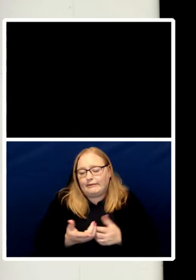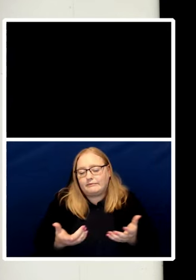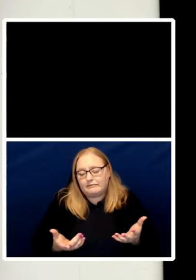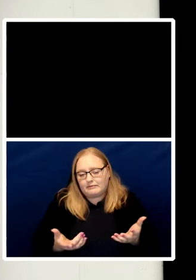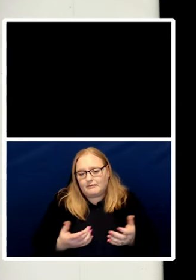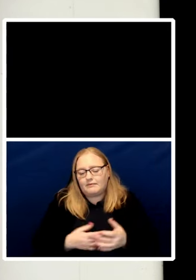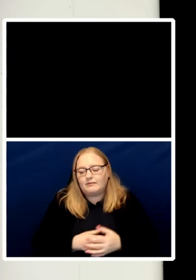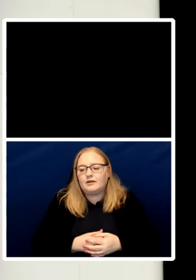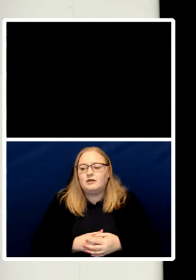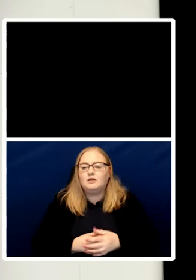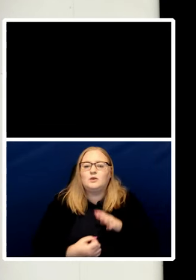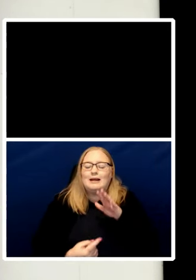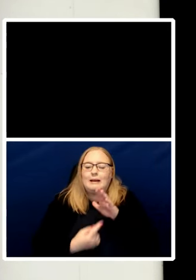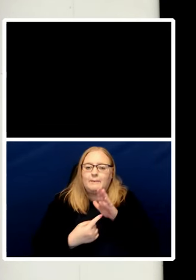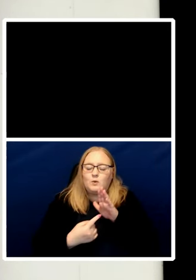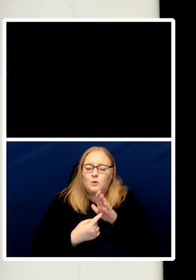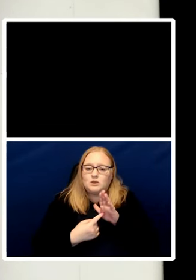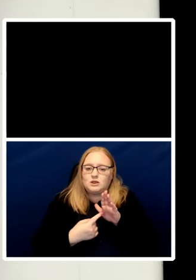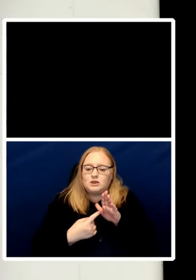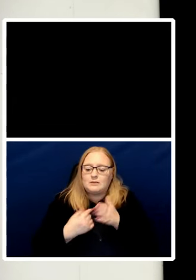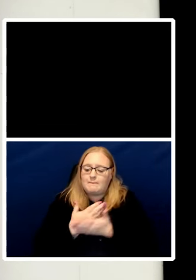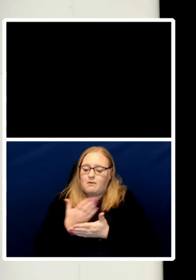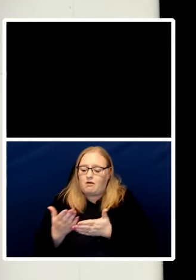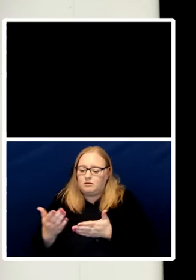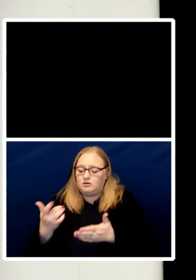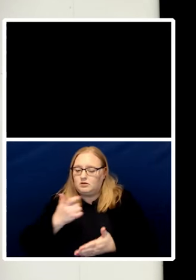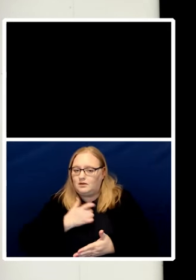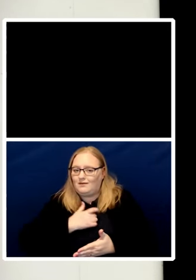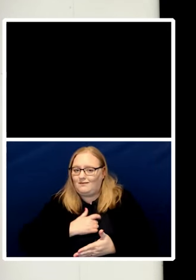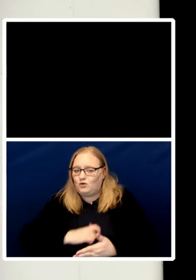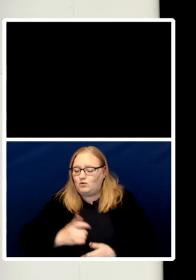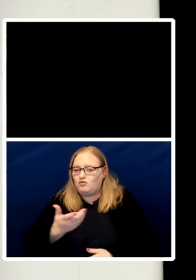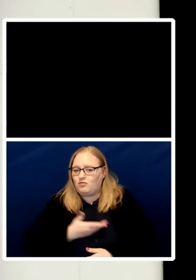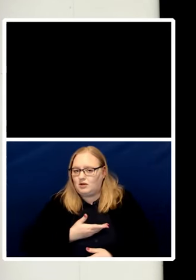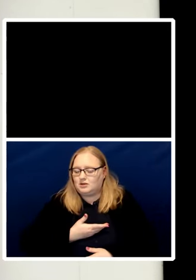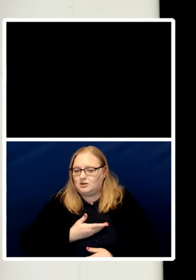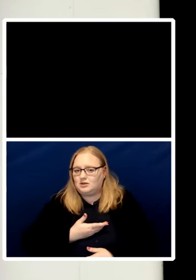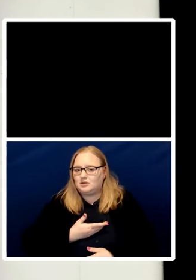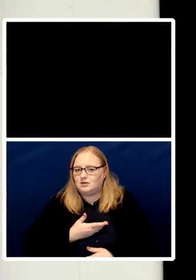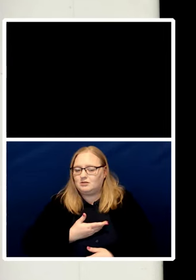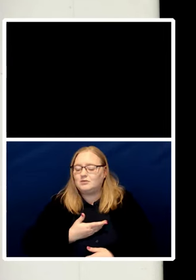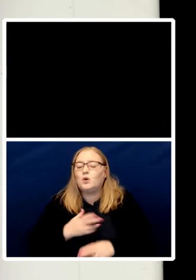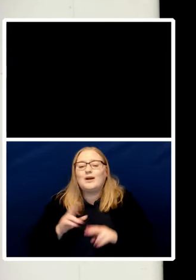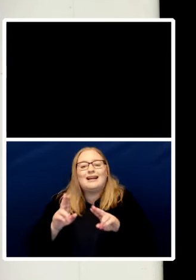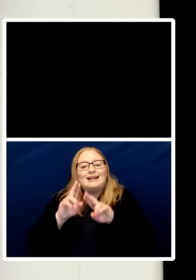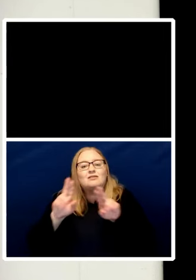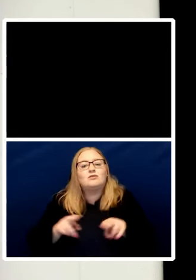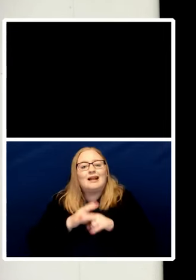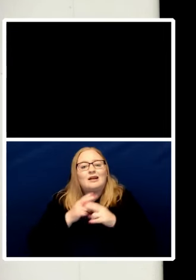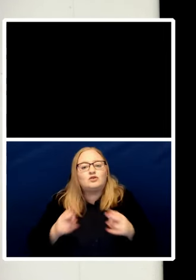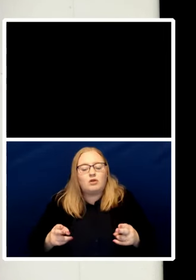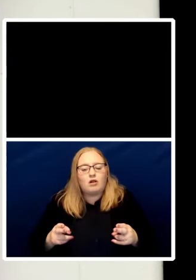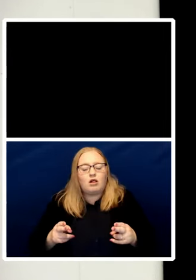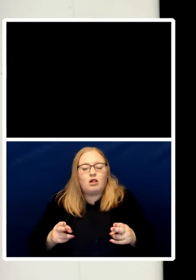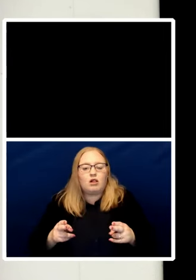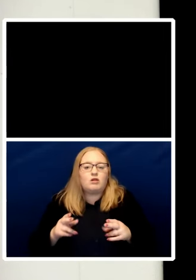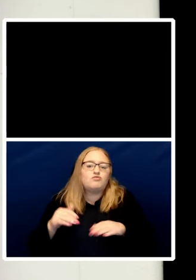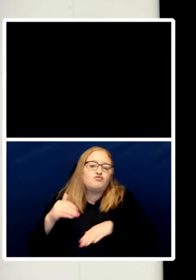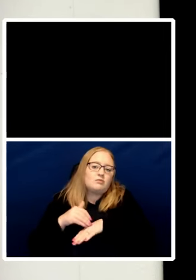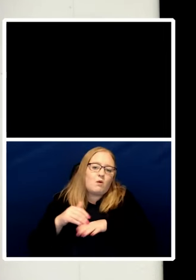aspect of human rights which is now called international criminal law and what we've worked out building on